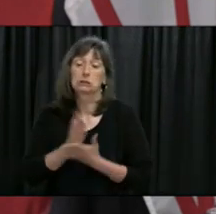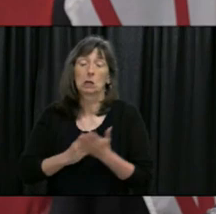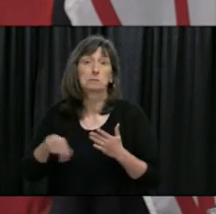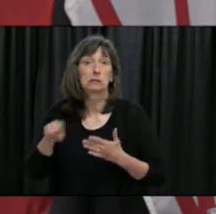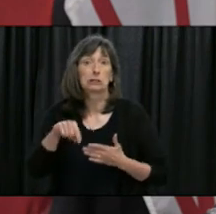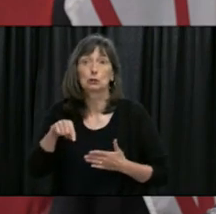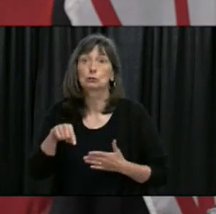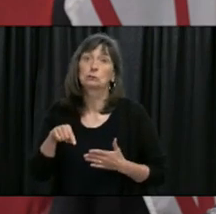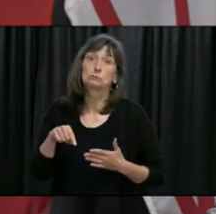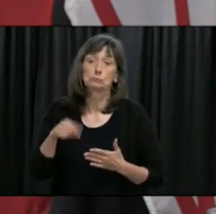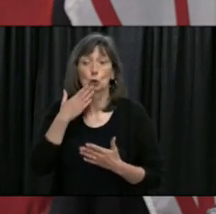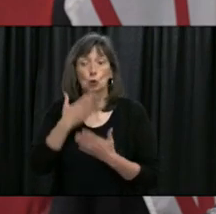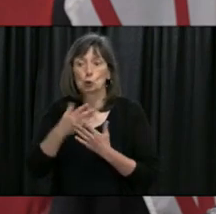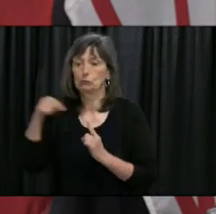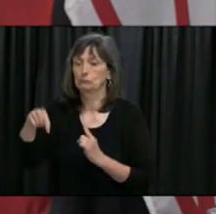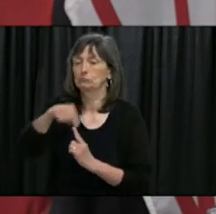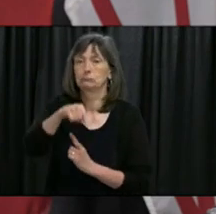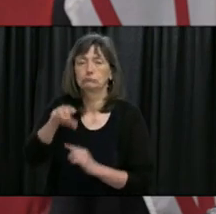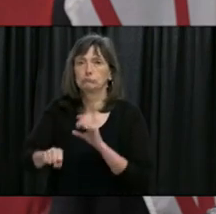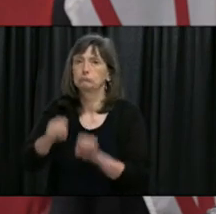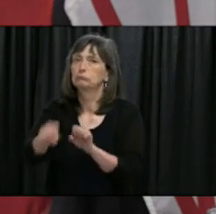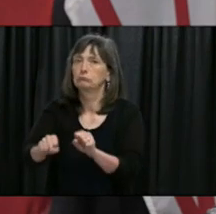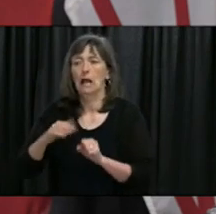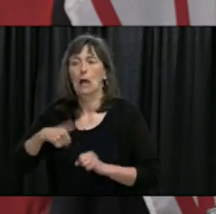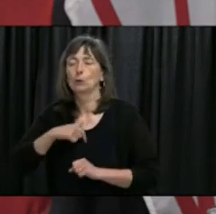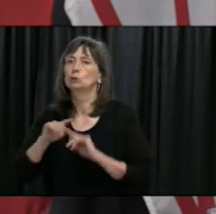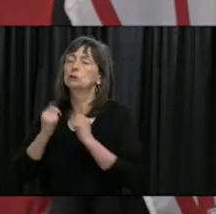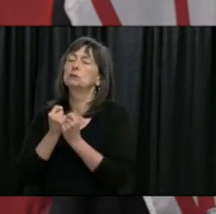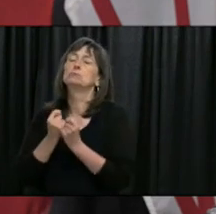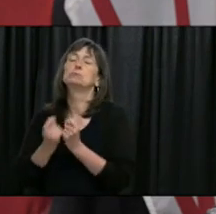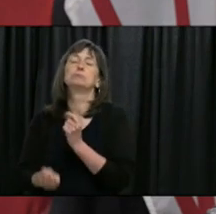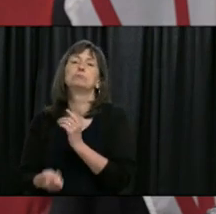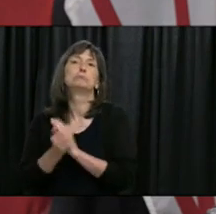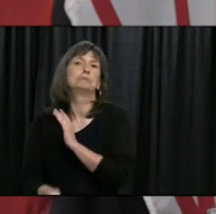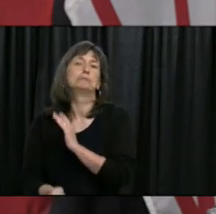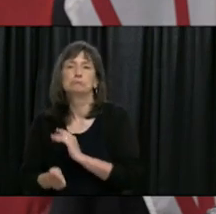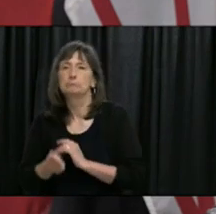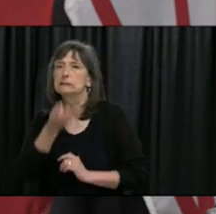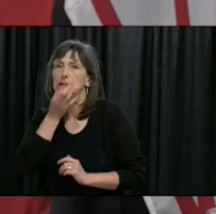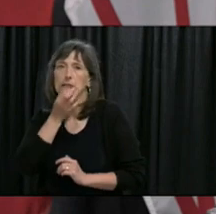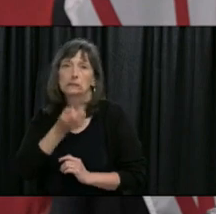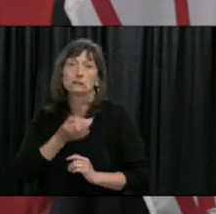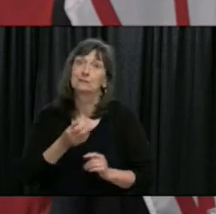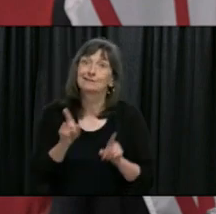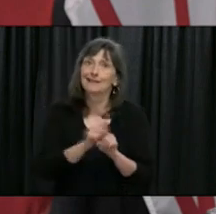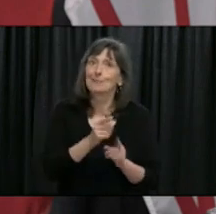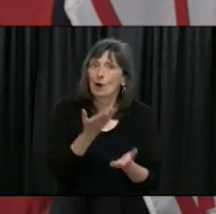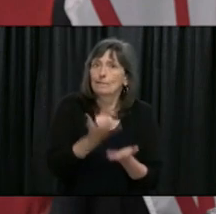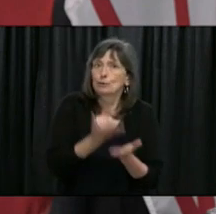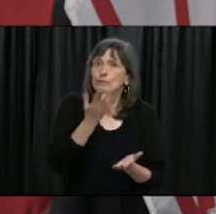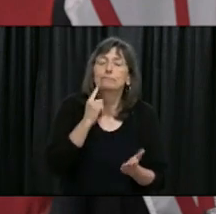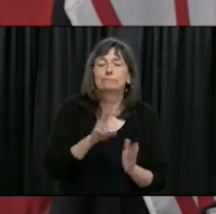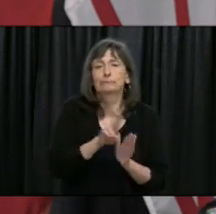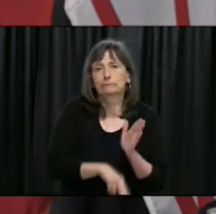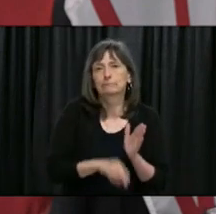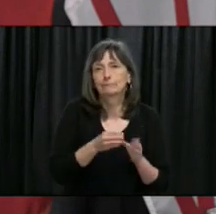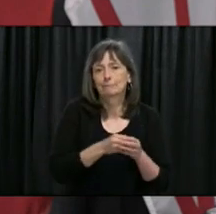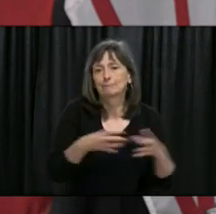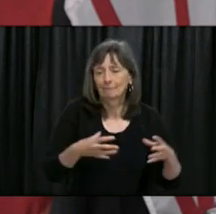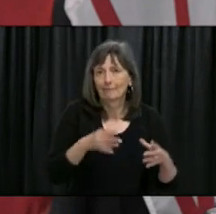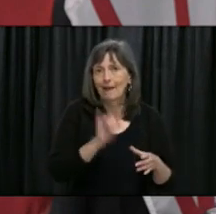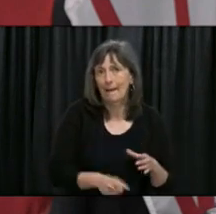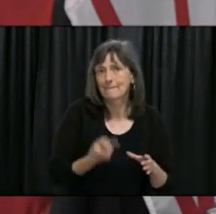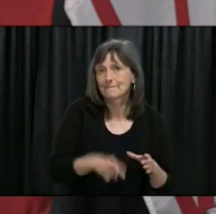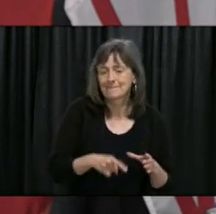we would have seen in this country and that was very clear as we dealt with the college funeral home event so right now as technology would support